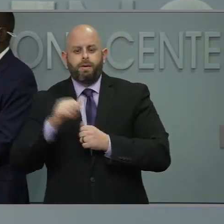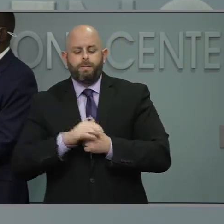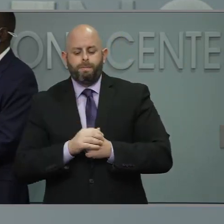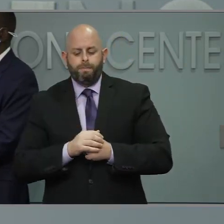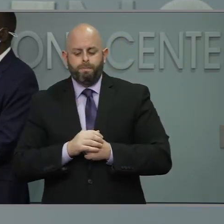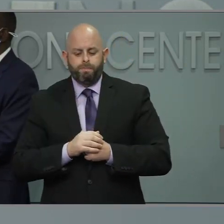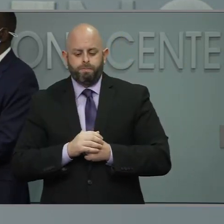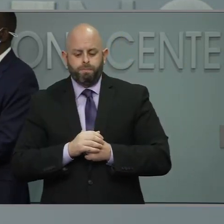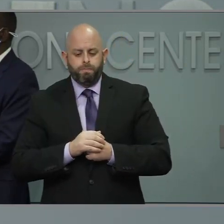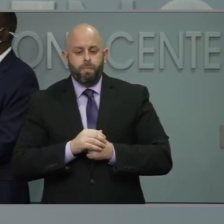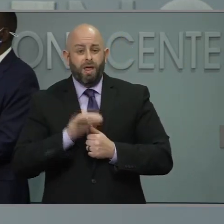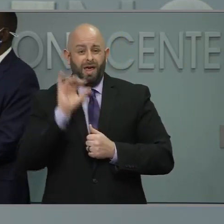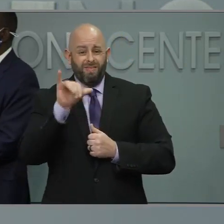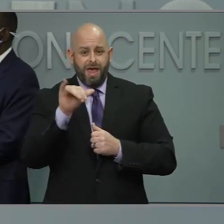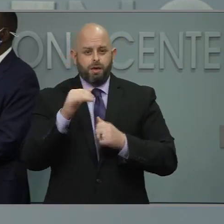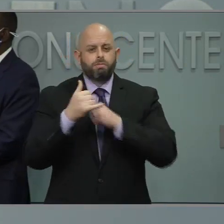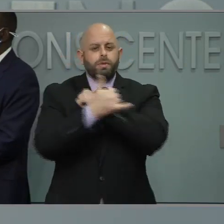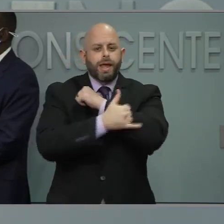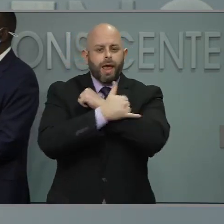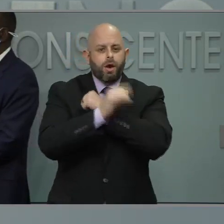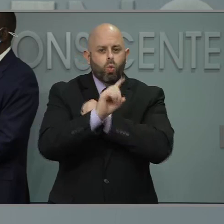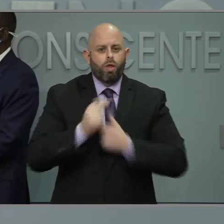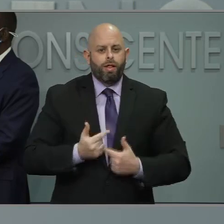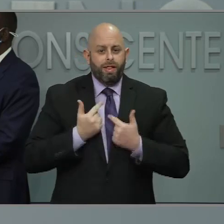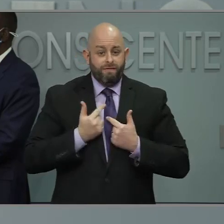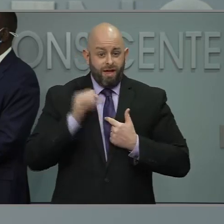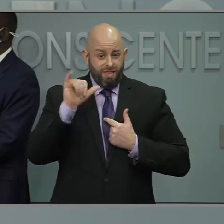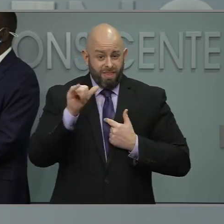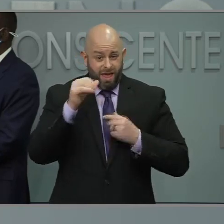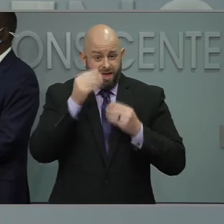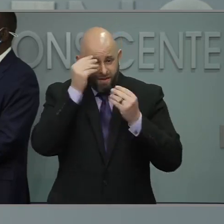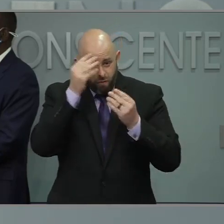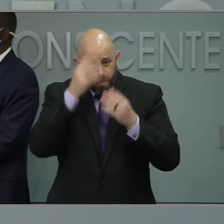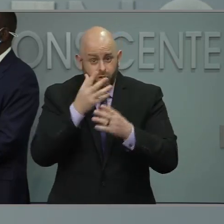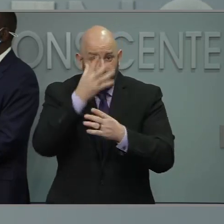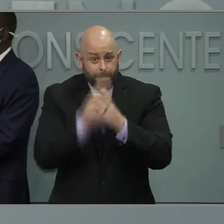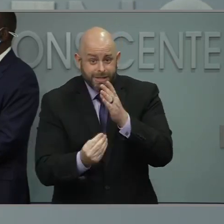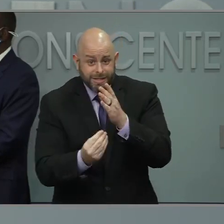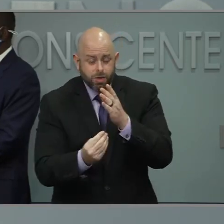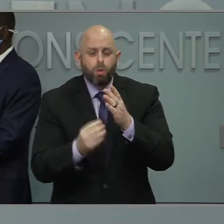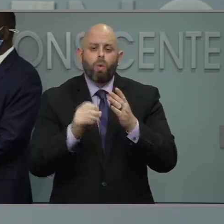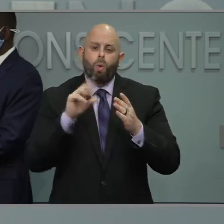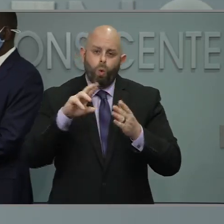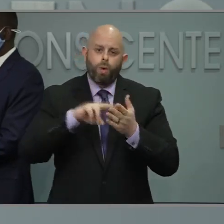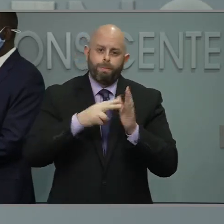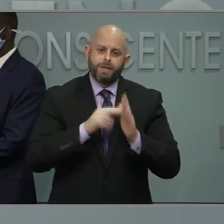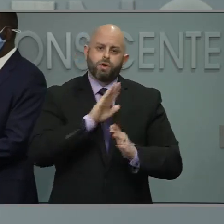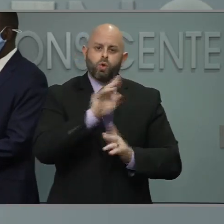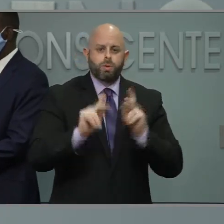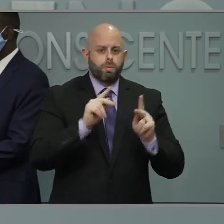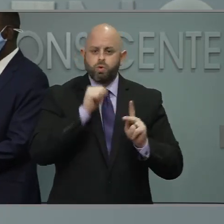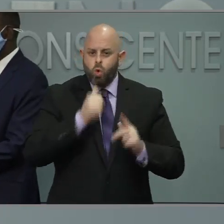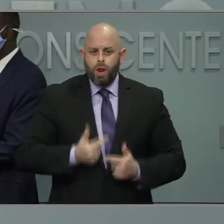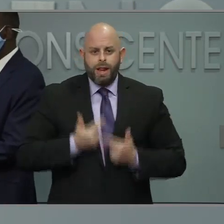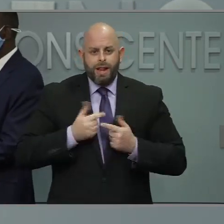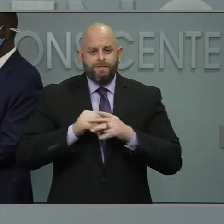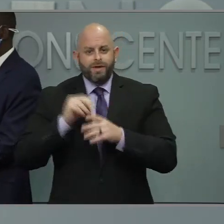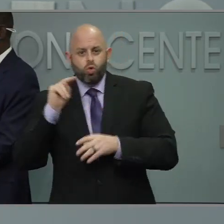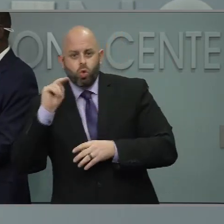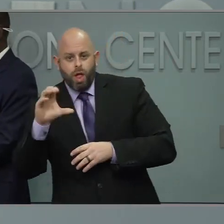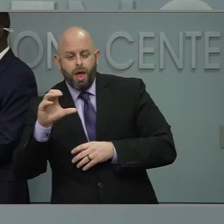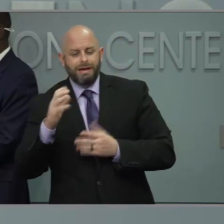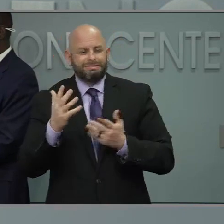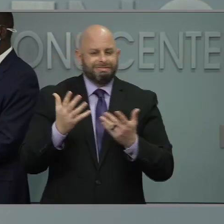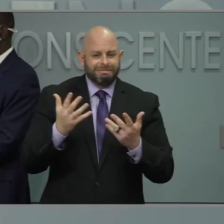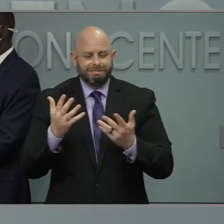truly missing data or if that is our way of representing that those folks do not live in the state of North Carolina. So let us follow back up